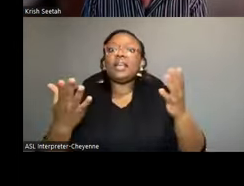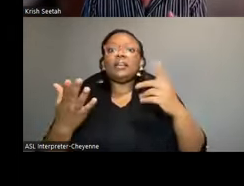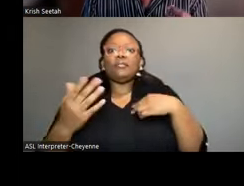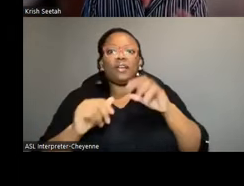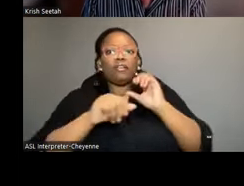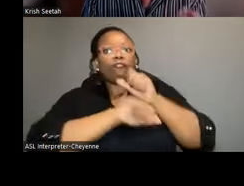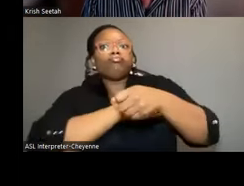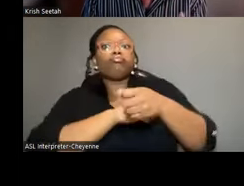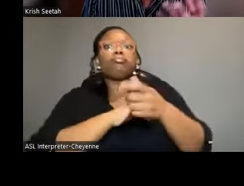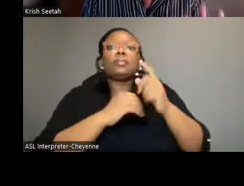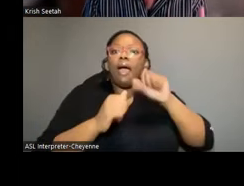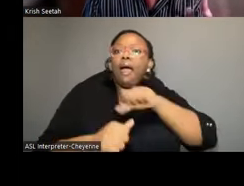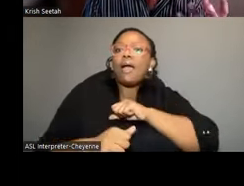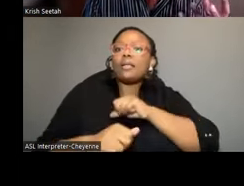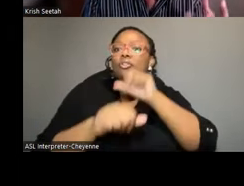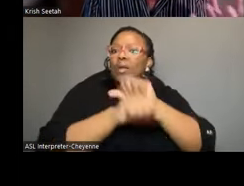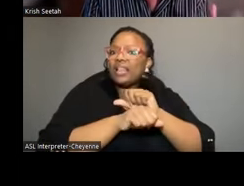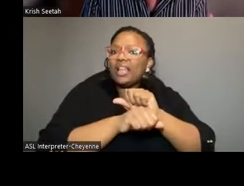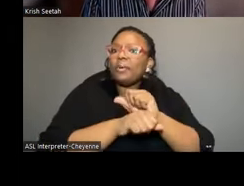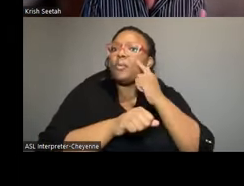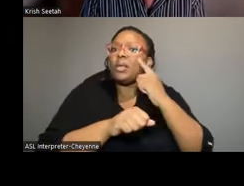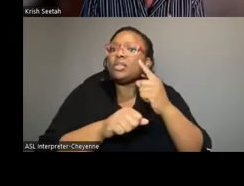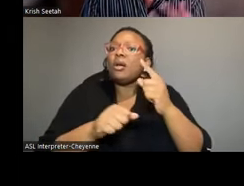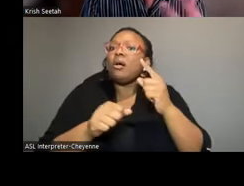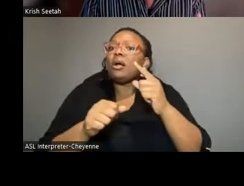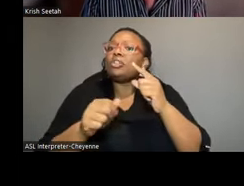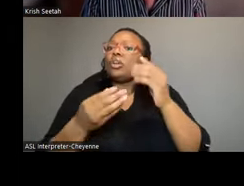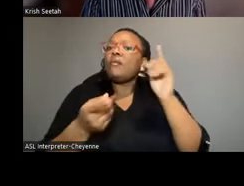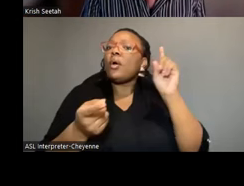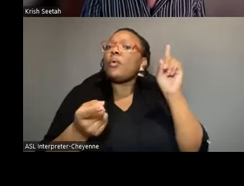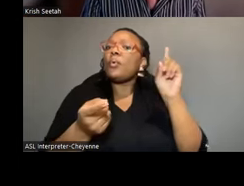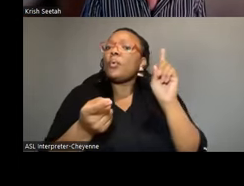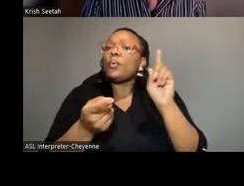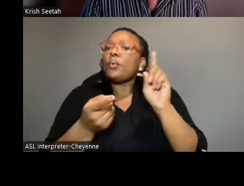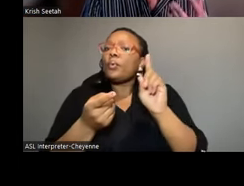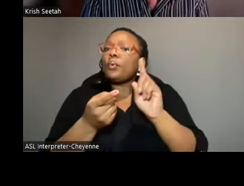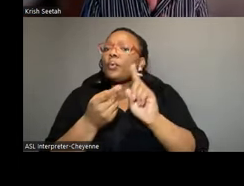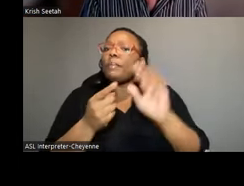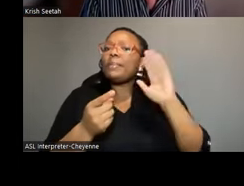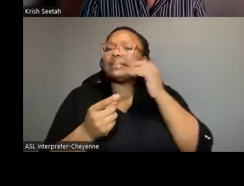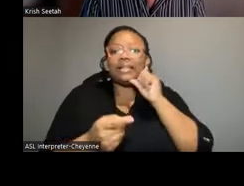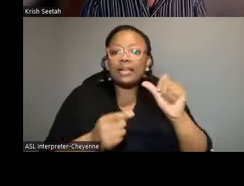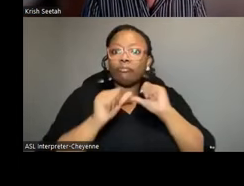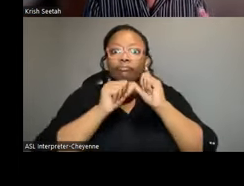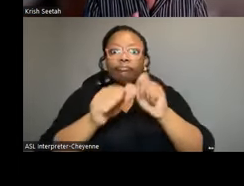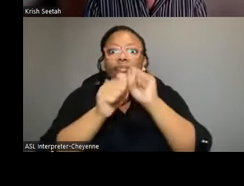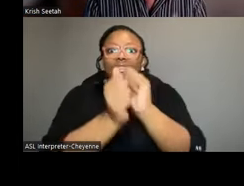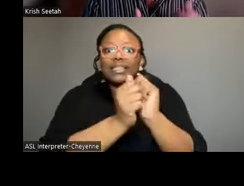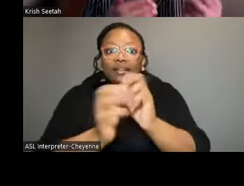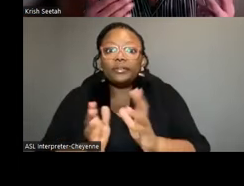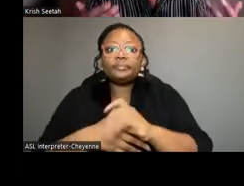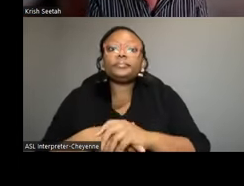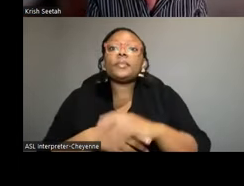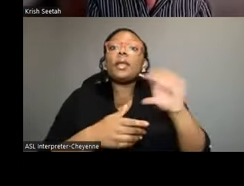forceful attitudes to labor had in probability should have waned. In fact, it seems that they didn't. Some other artifactual